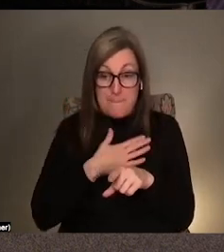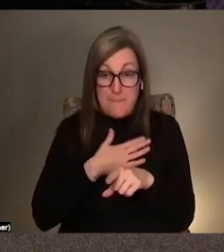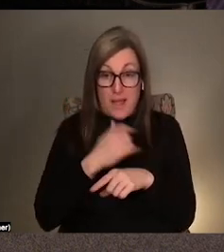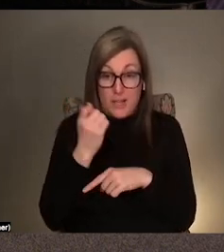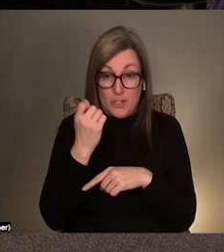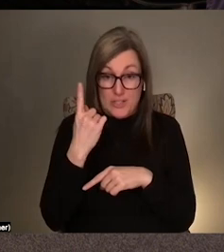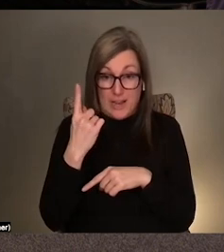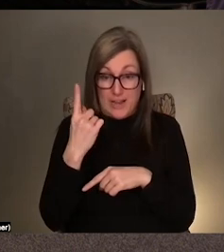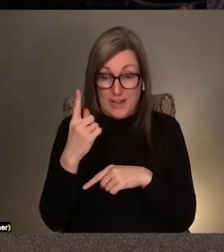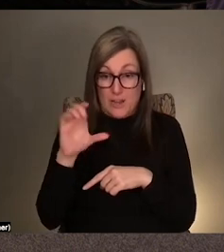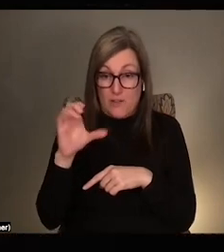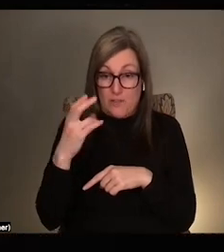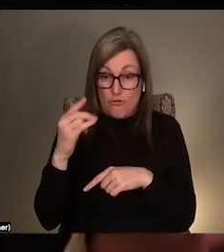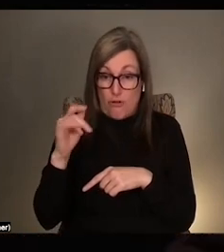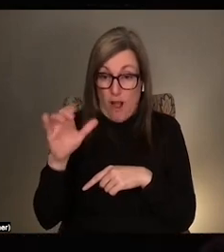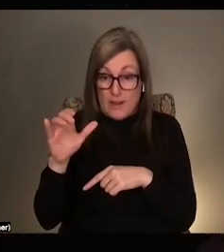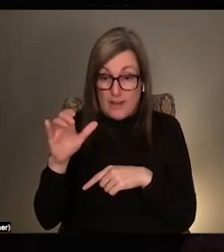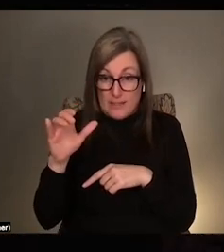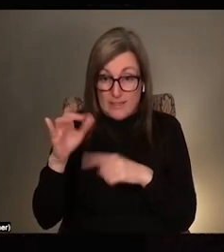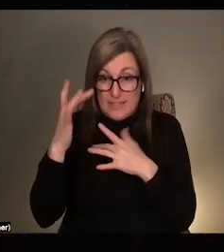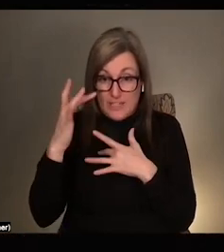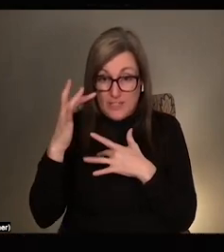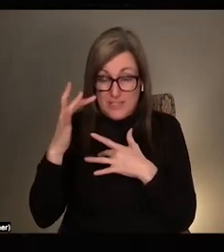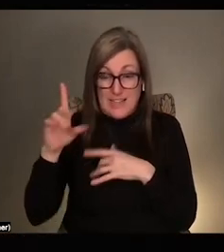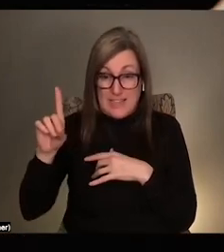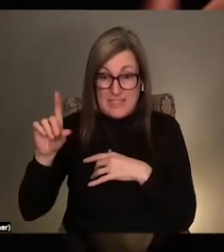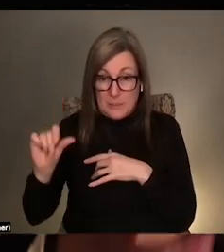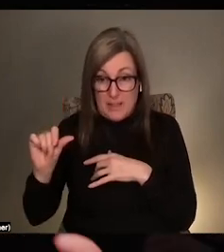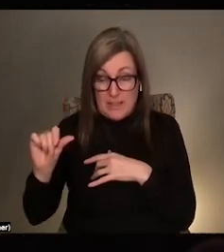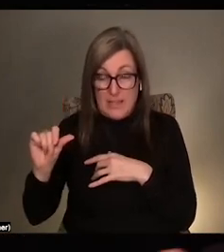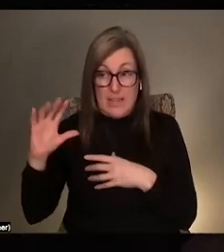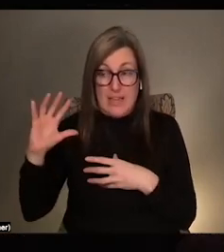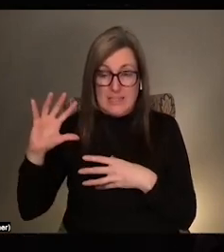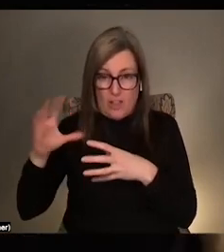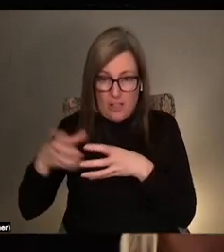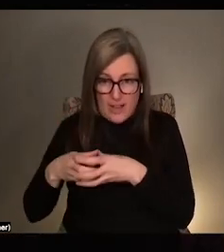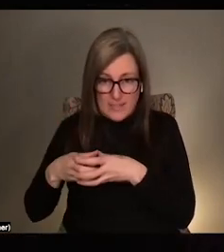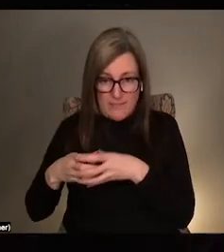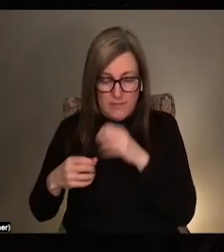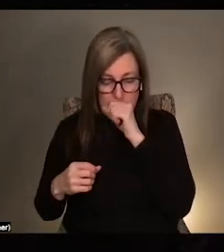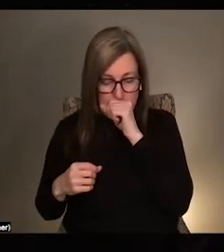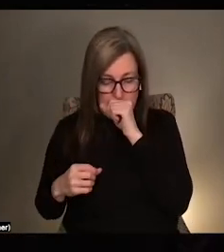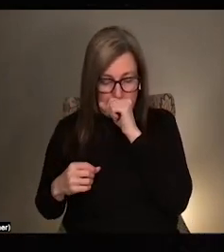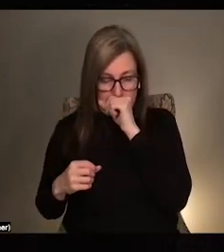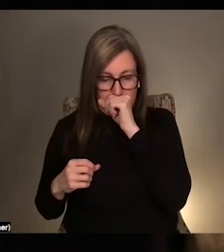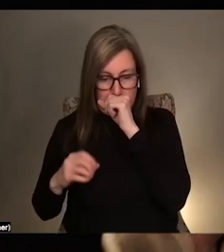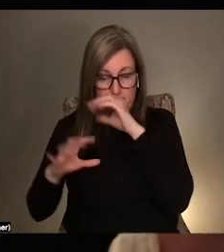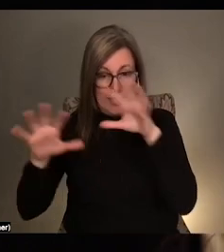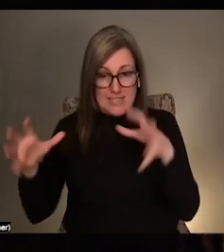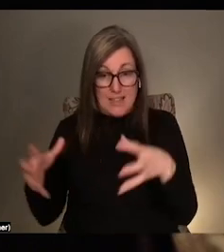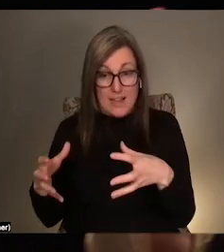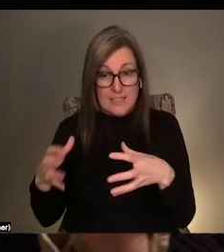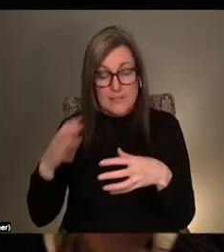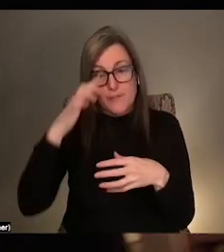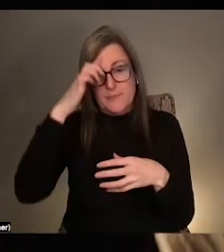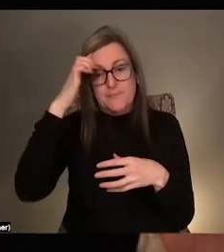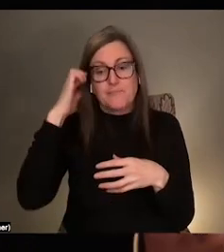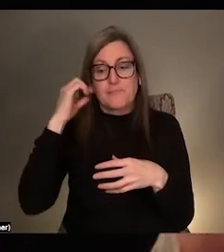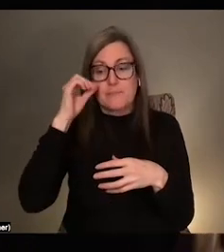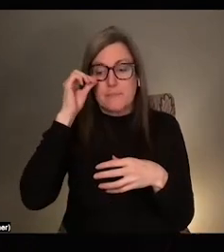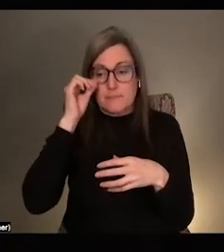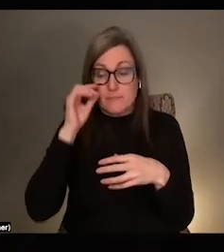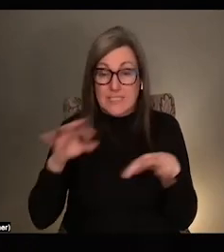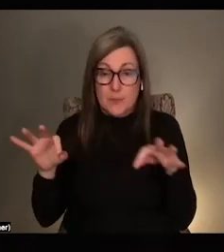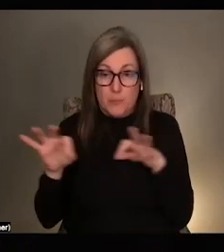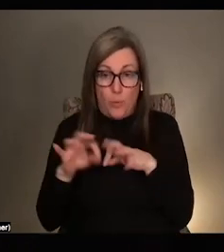illness and disability is so collective that I feel like my personal experience. Well, it's deeply important to me. Obviously it's my